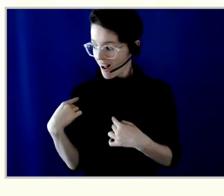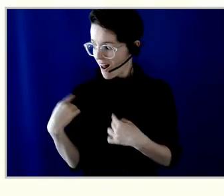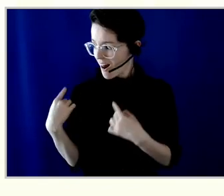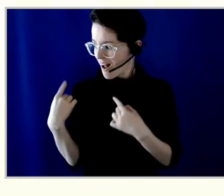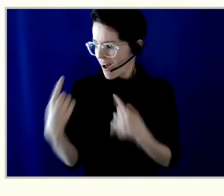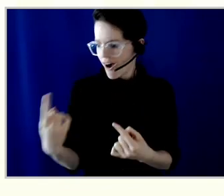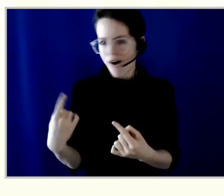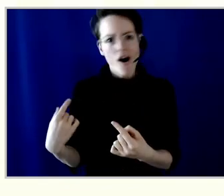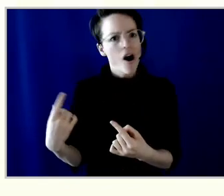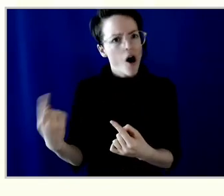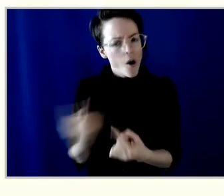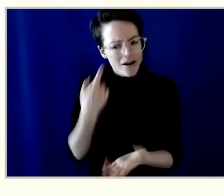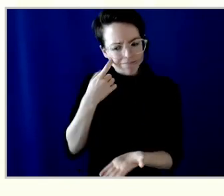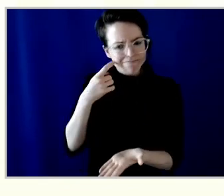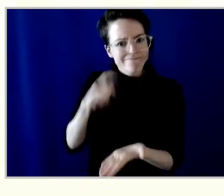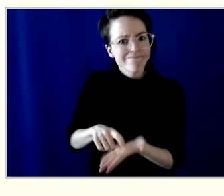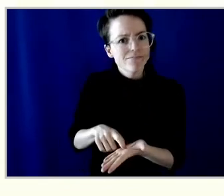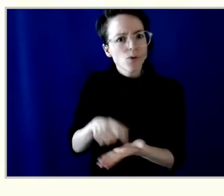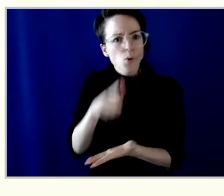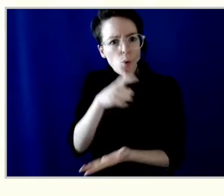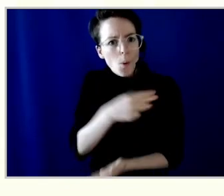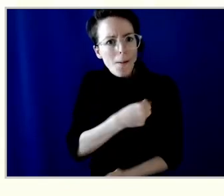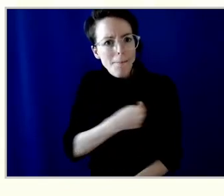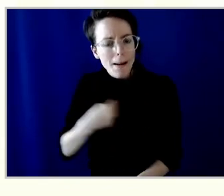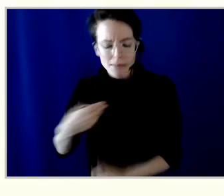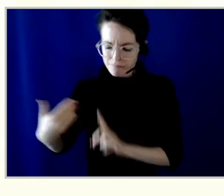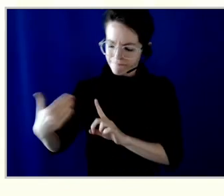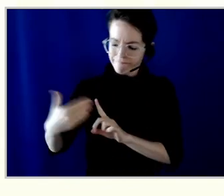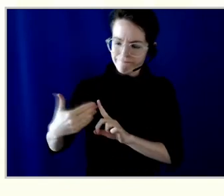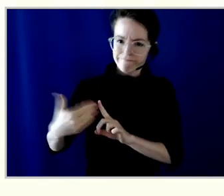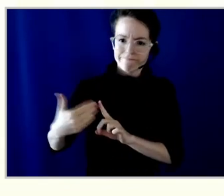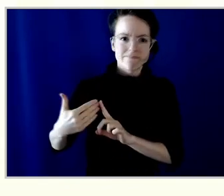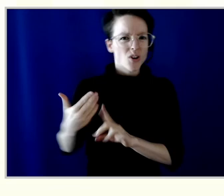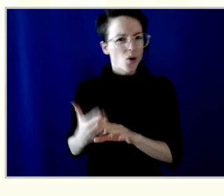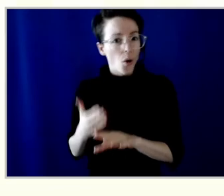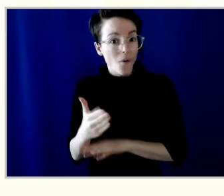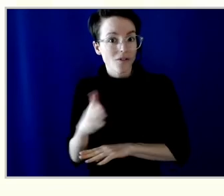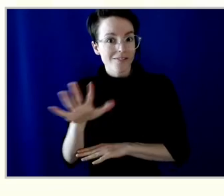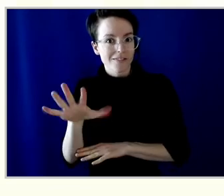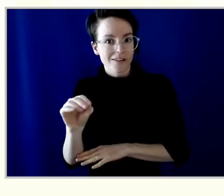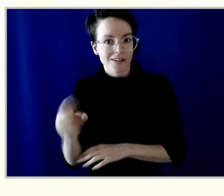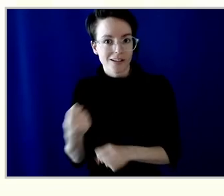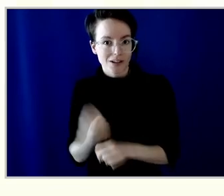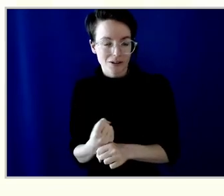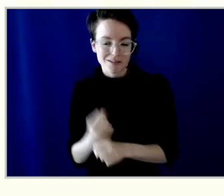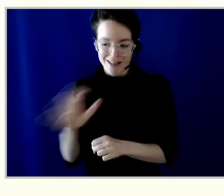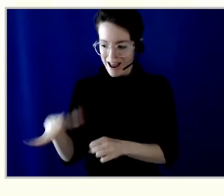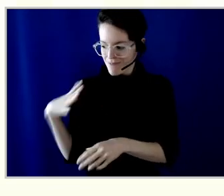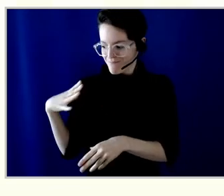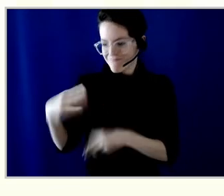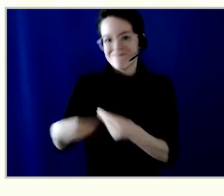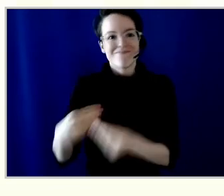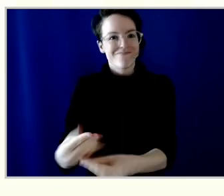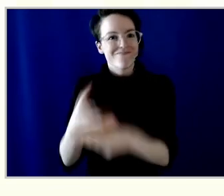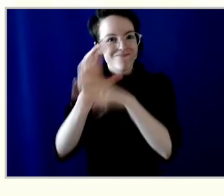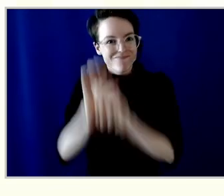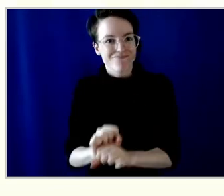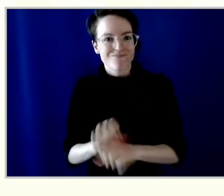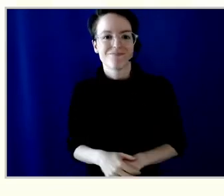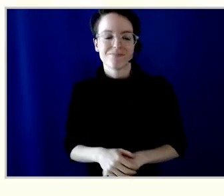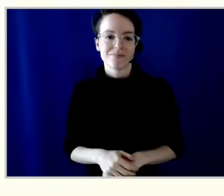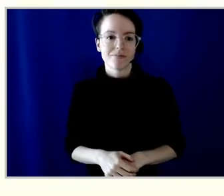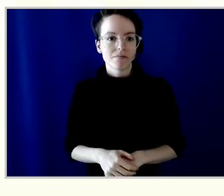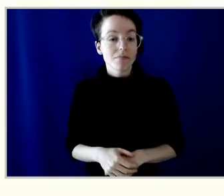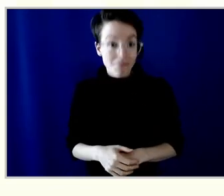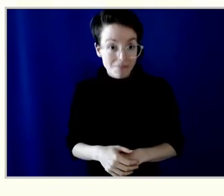our members who have been with our credit union for 50 years or longer. With hundreds of us gathered in the same room, we always